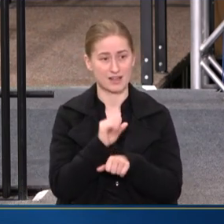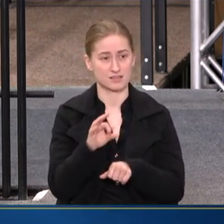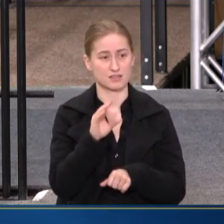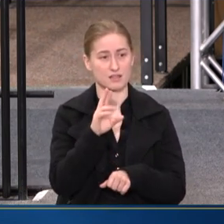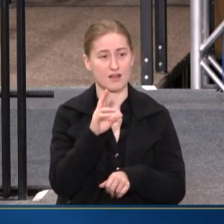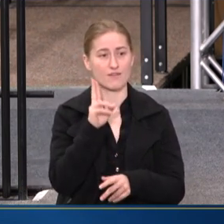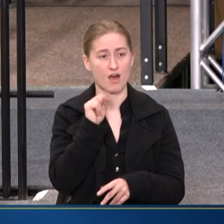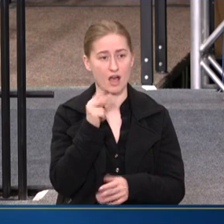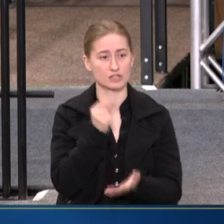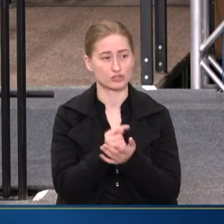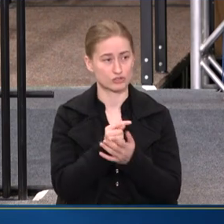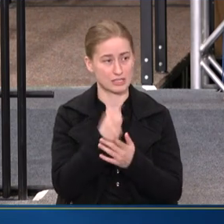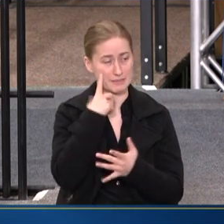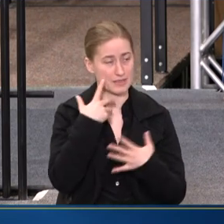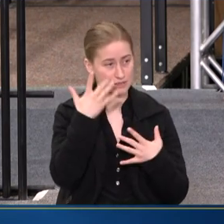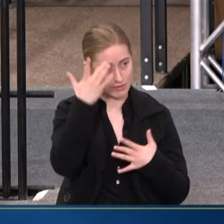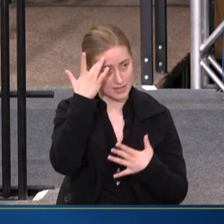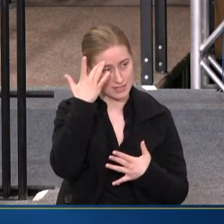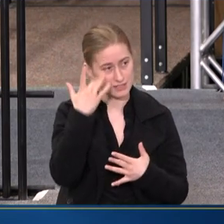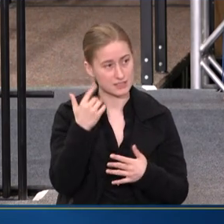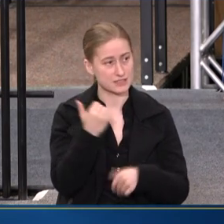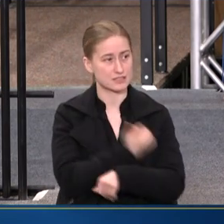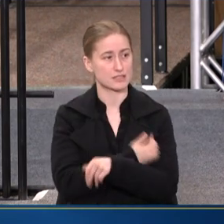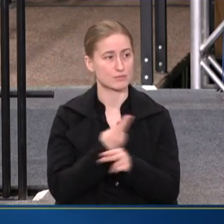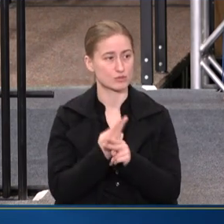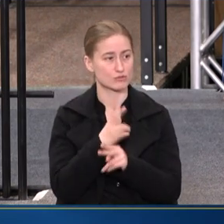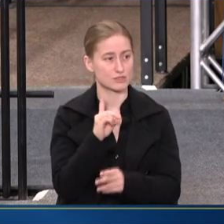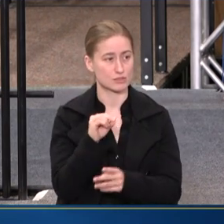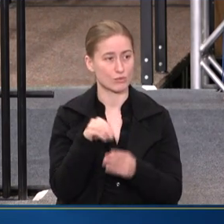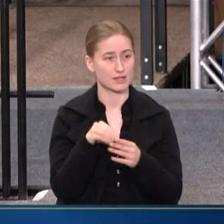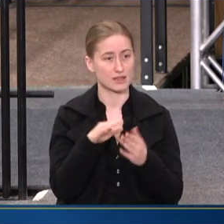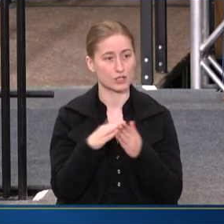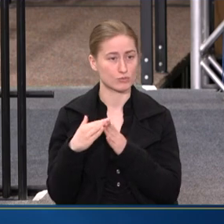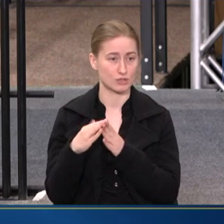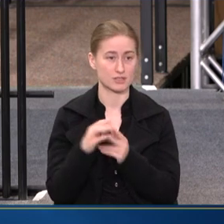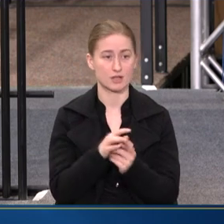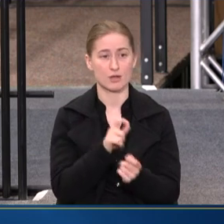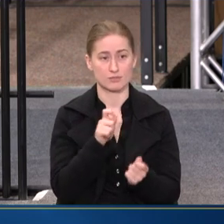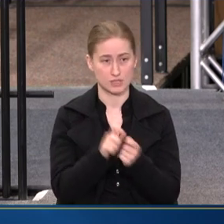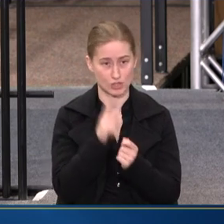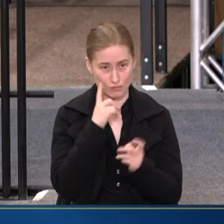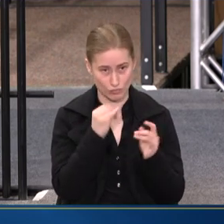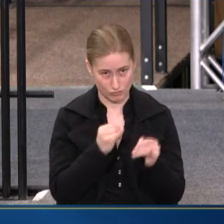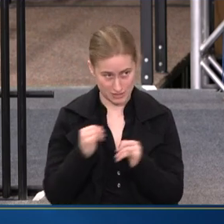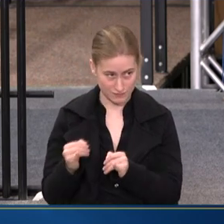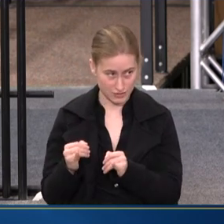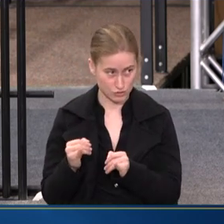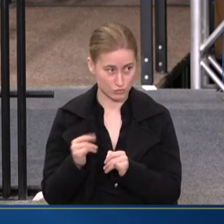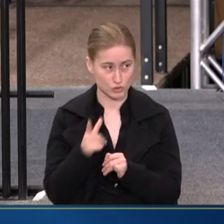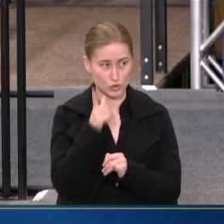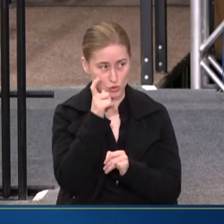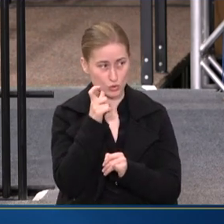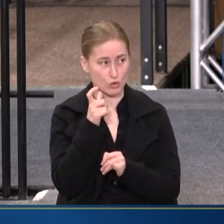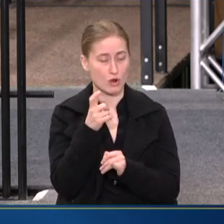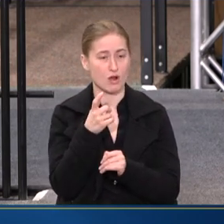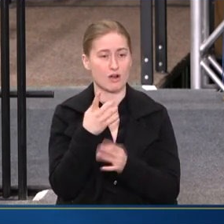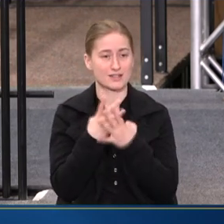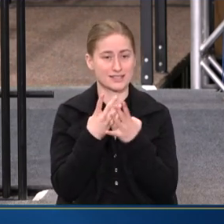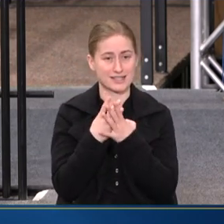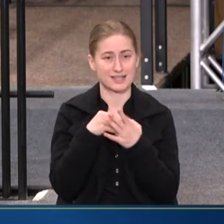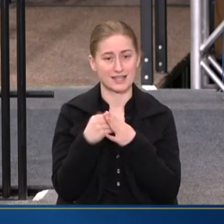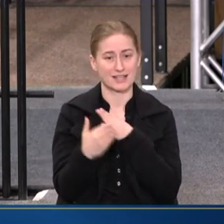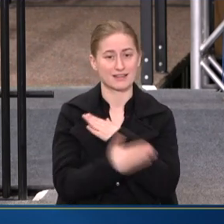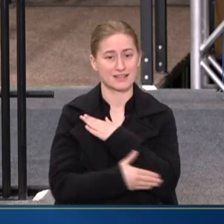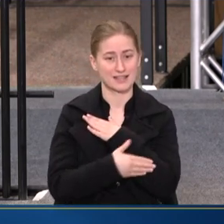illness and substance abuse disorder in our communities, particularly for individuals who are being detained in our